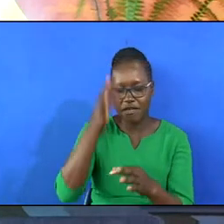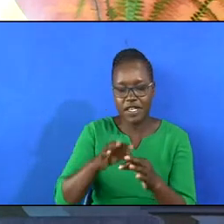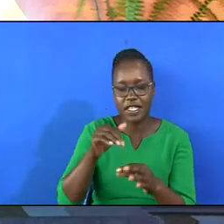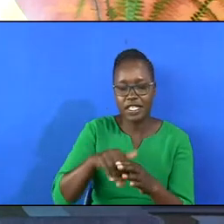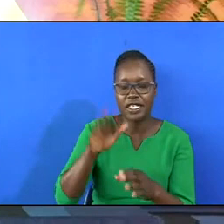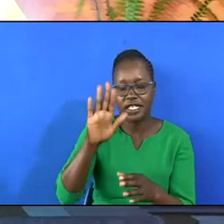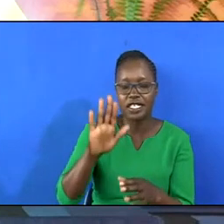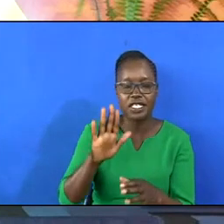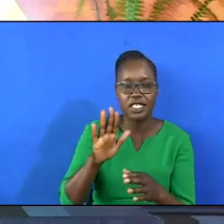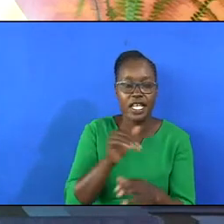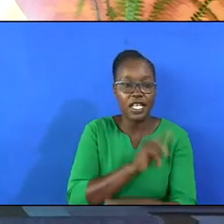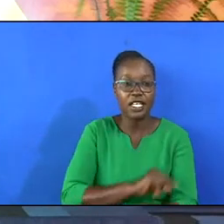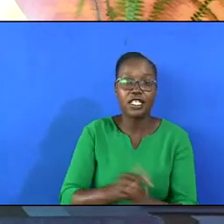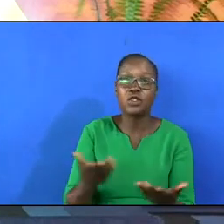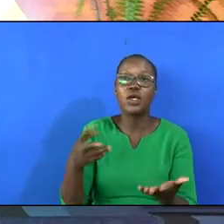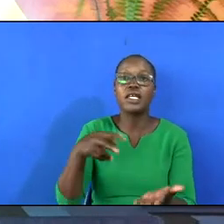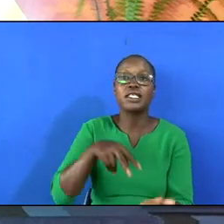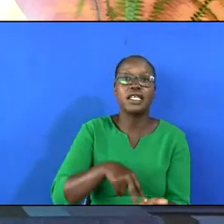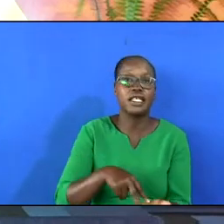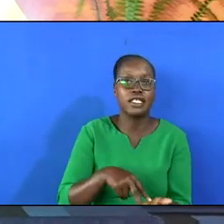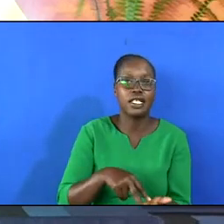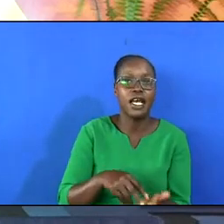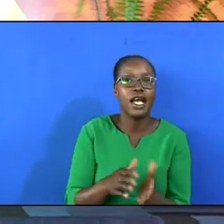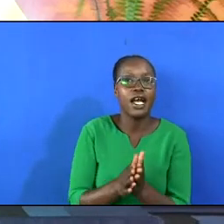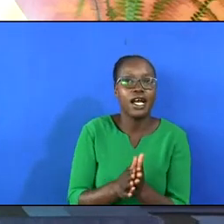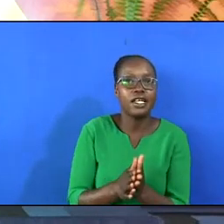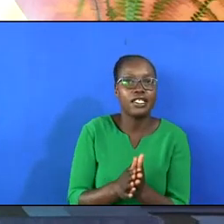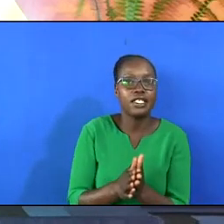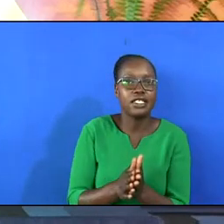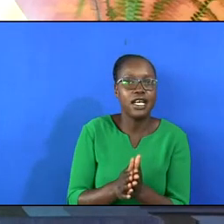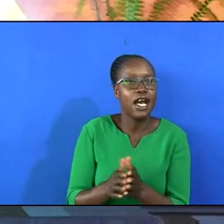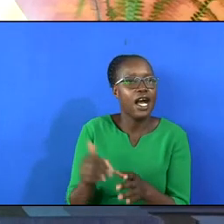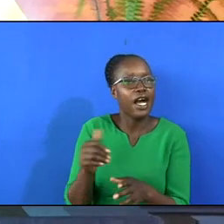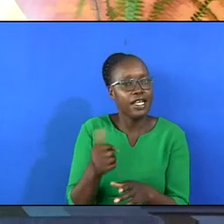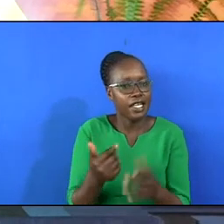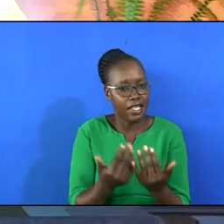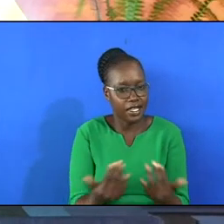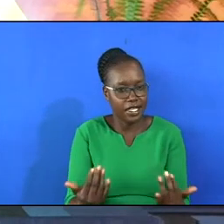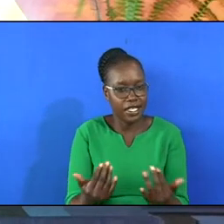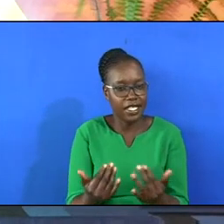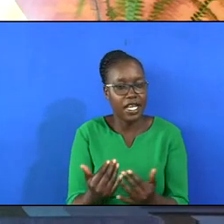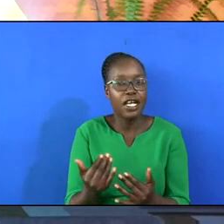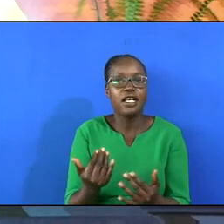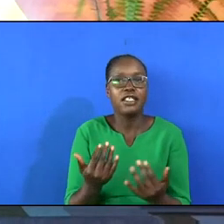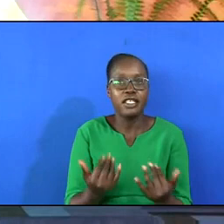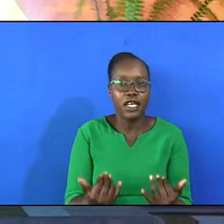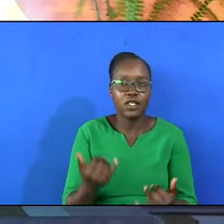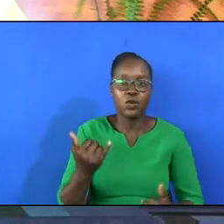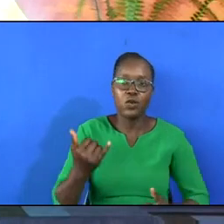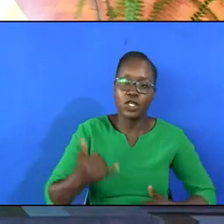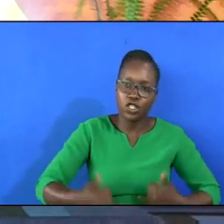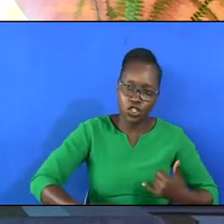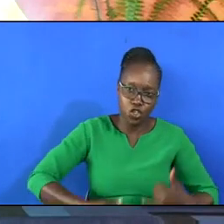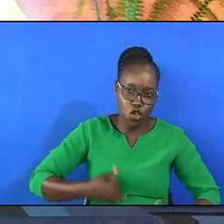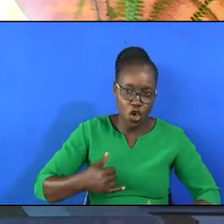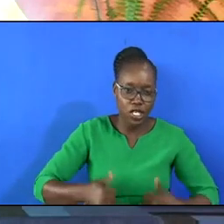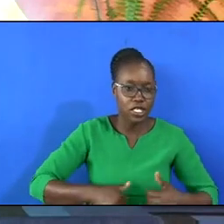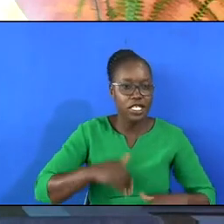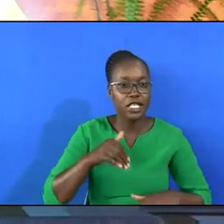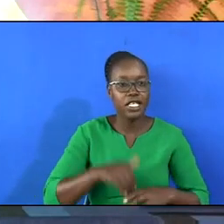into this grace wherein we stand. And another additional thing in verse 2. He says we also